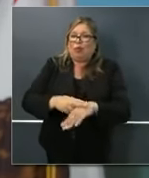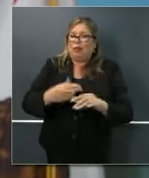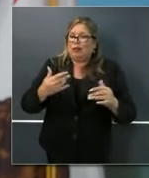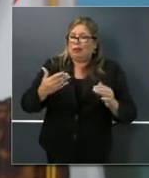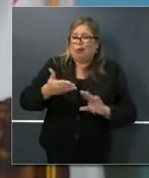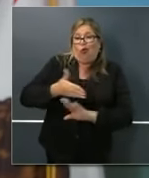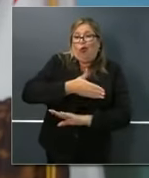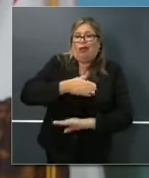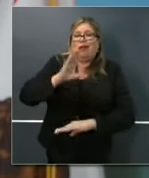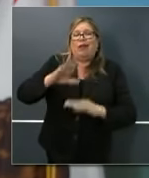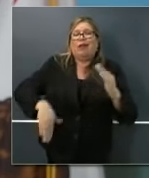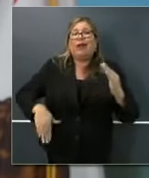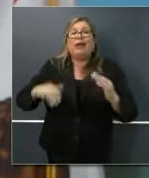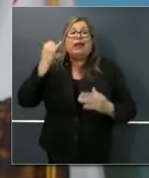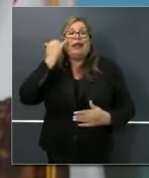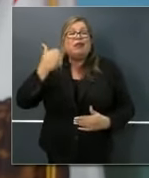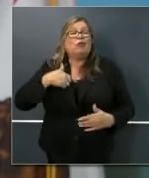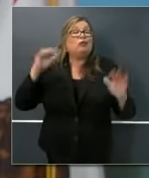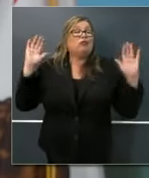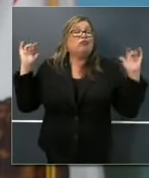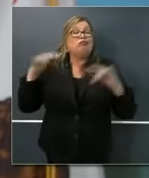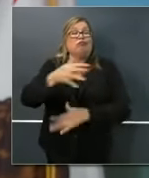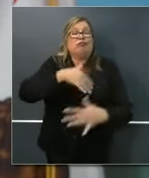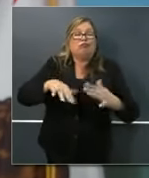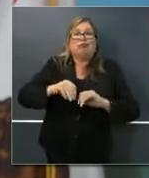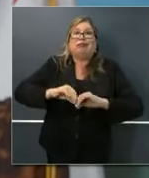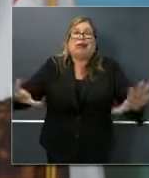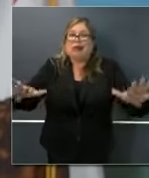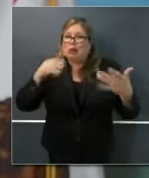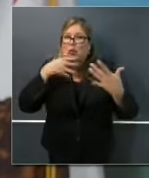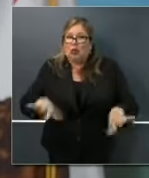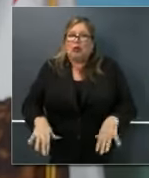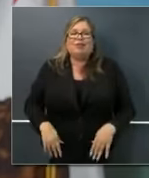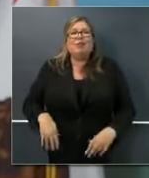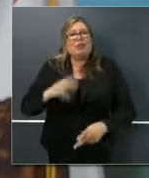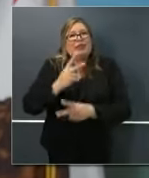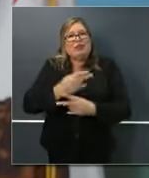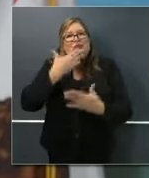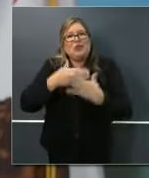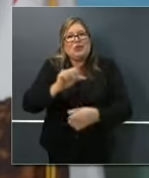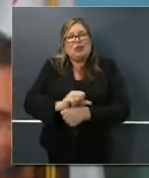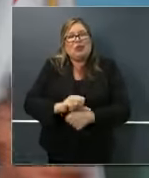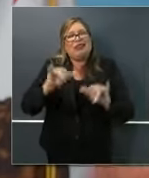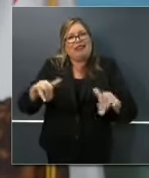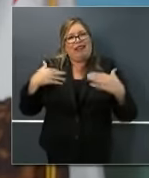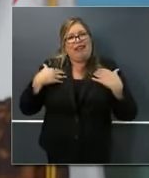if we pull back too soon. Keep up the great work and stay healthy.